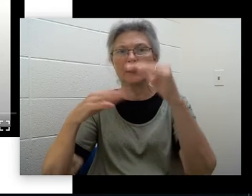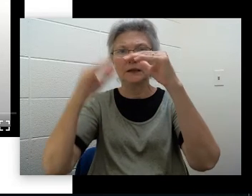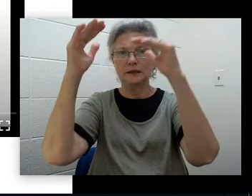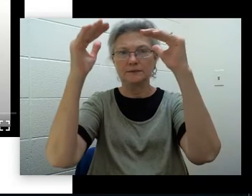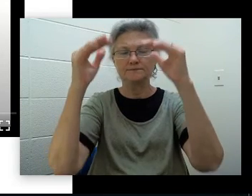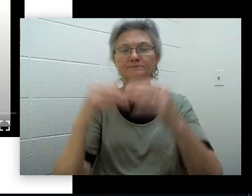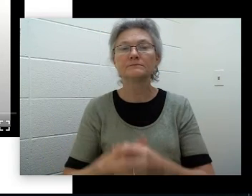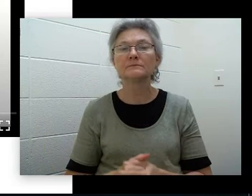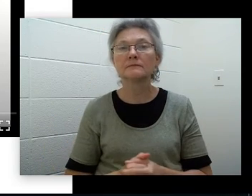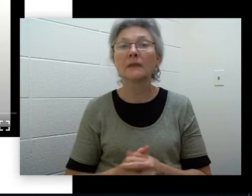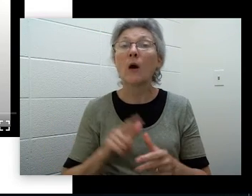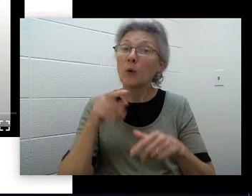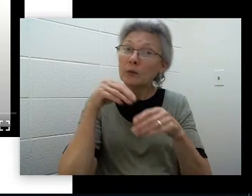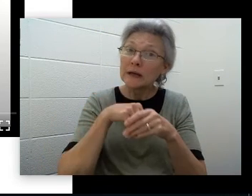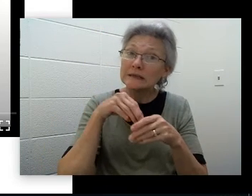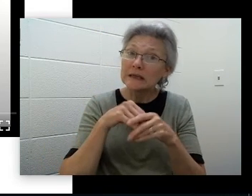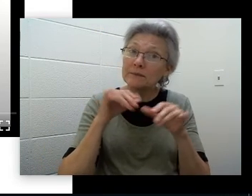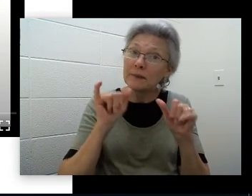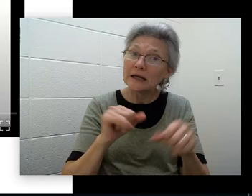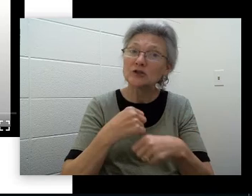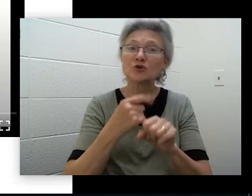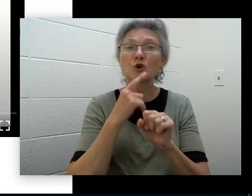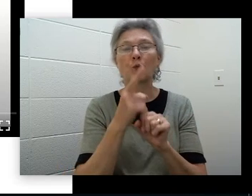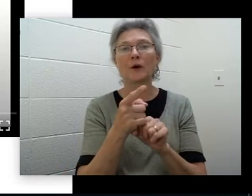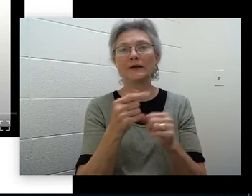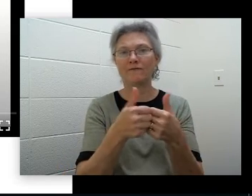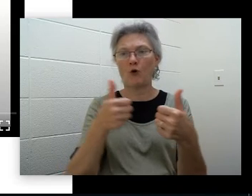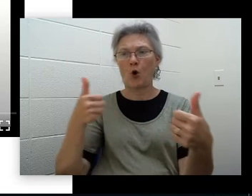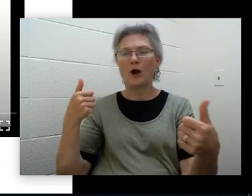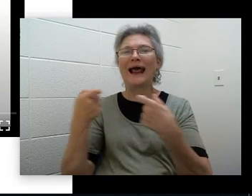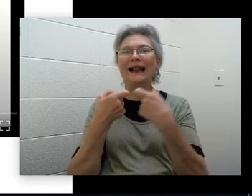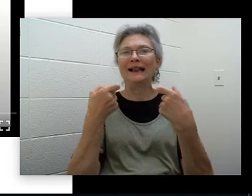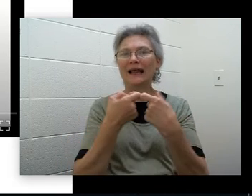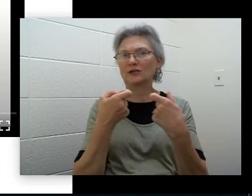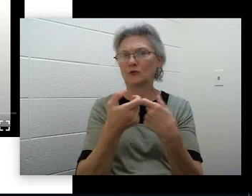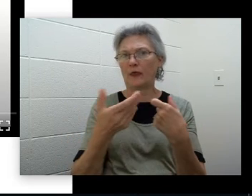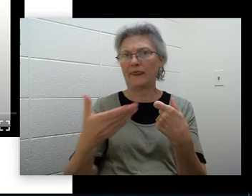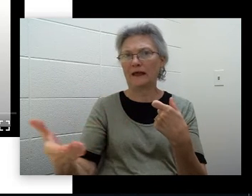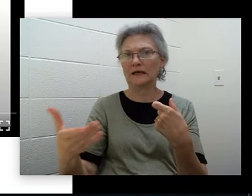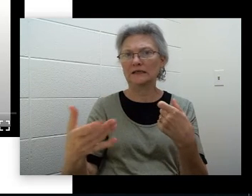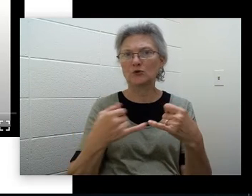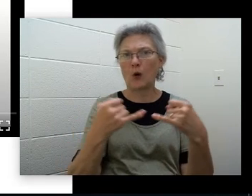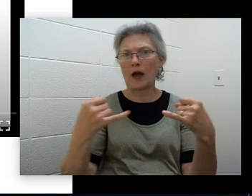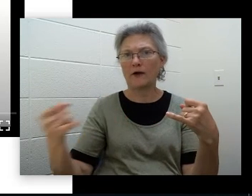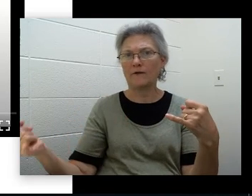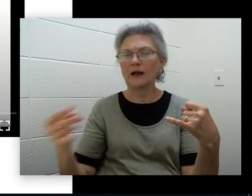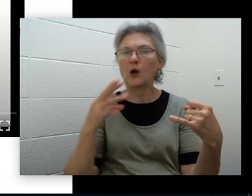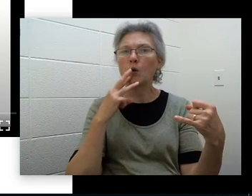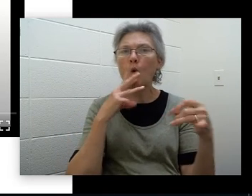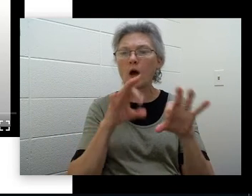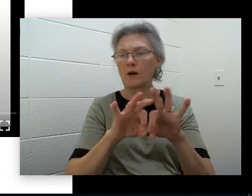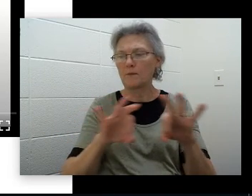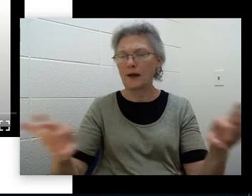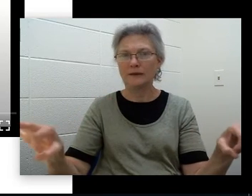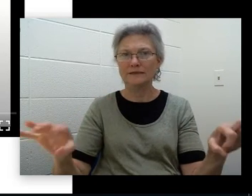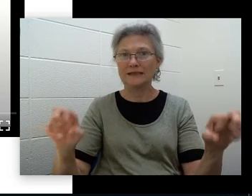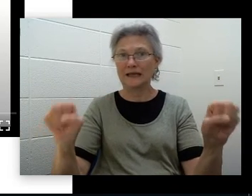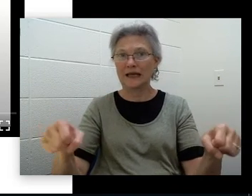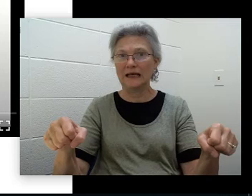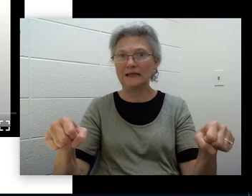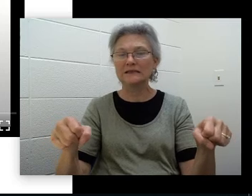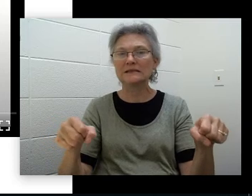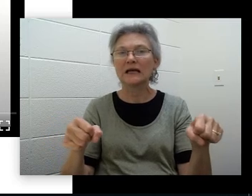Okay. Even when we're inside, we want to make sure we keep away from electrical equipment, wiring, and water pipes, because those are things that can